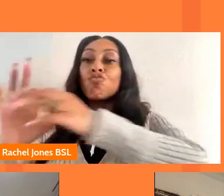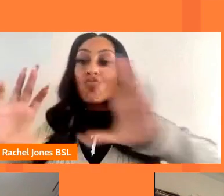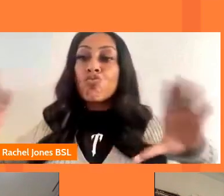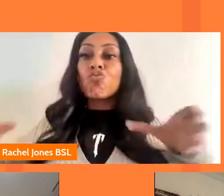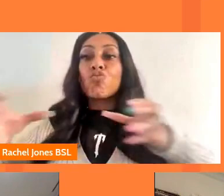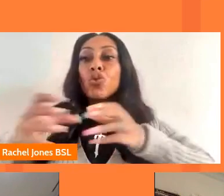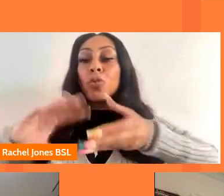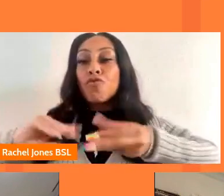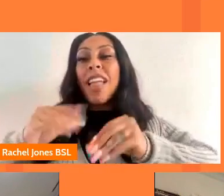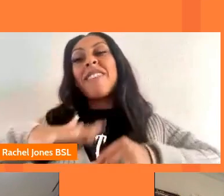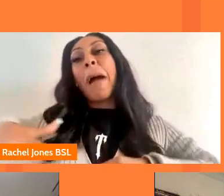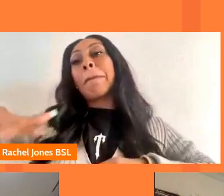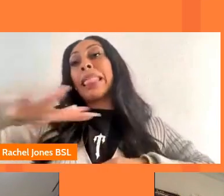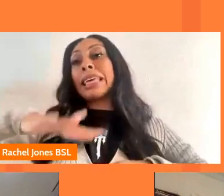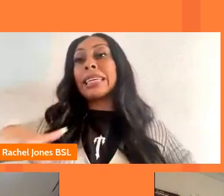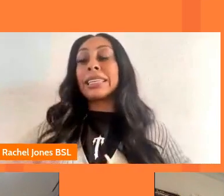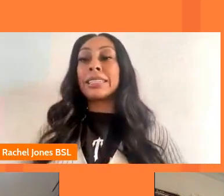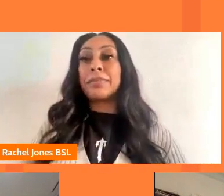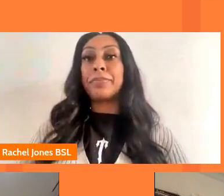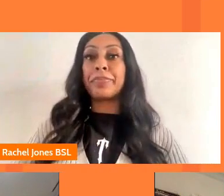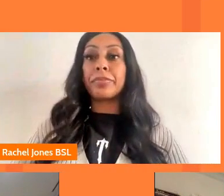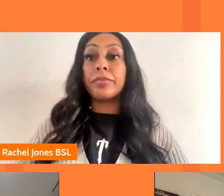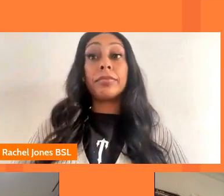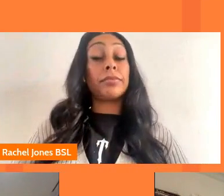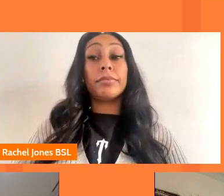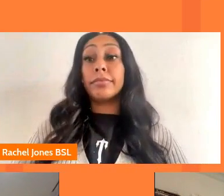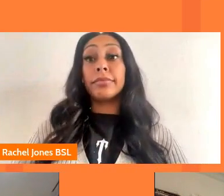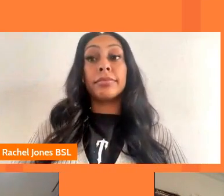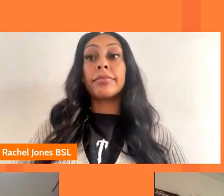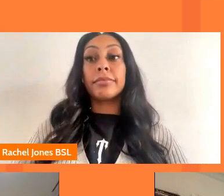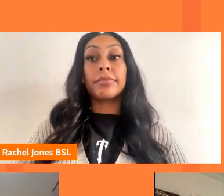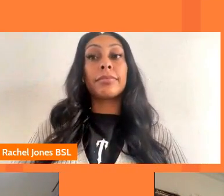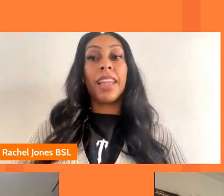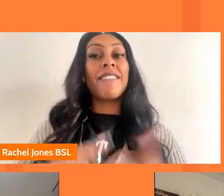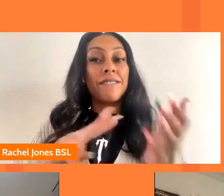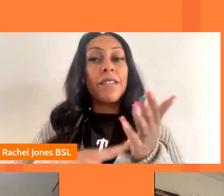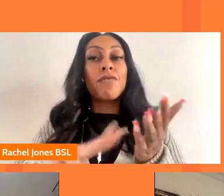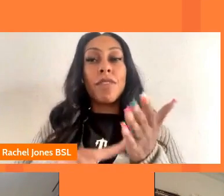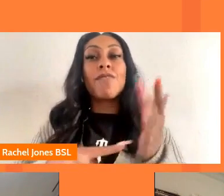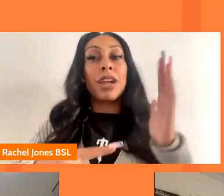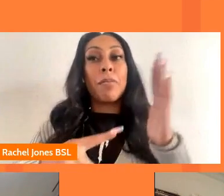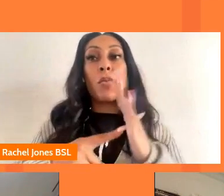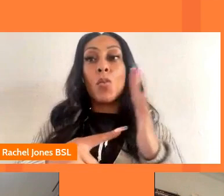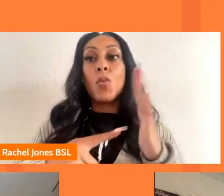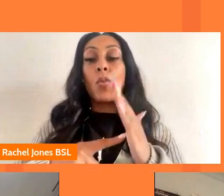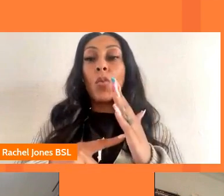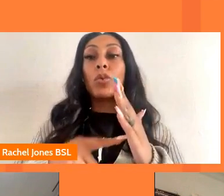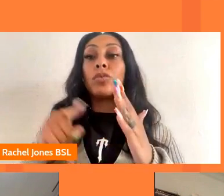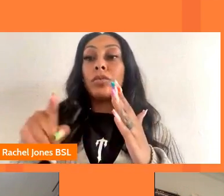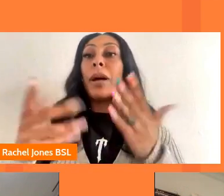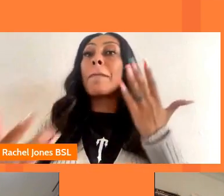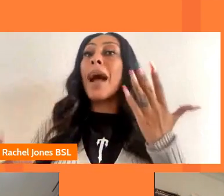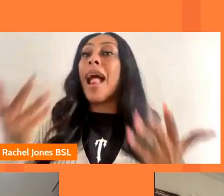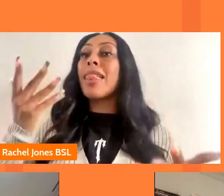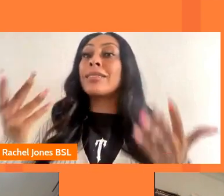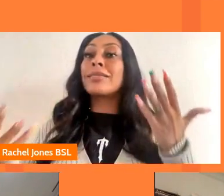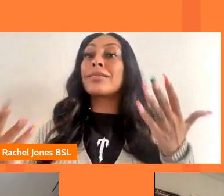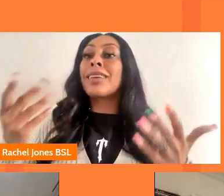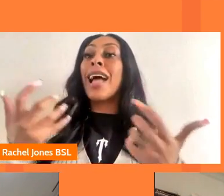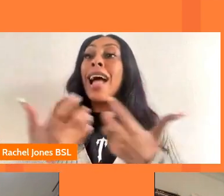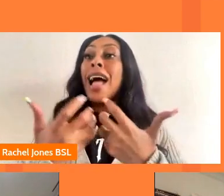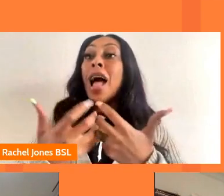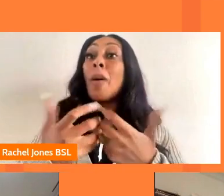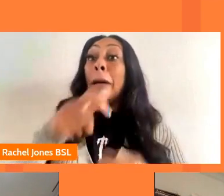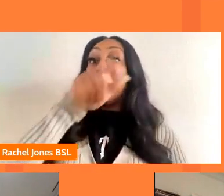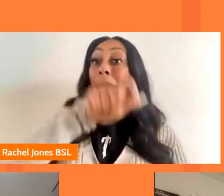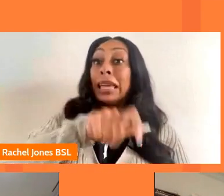yeah i think it's absolutely vital and i think the the balancing act comes in ensuring that people who are